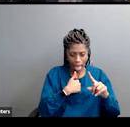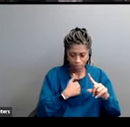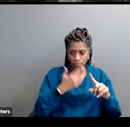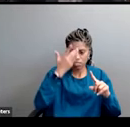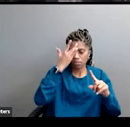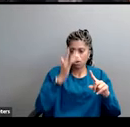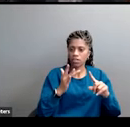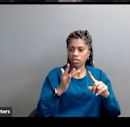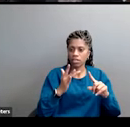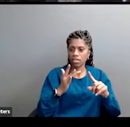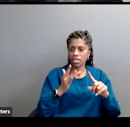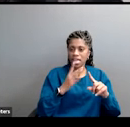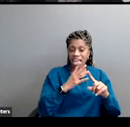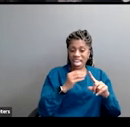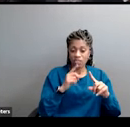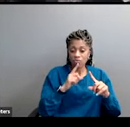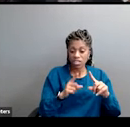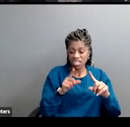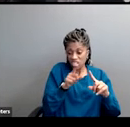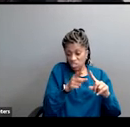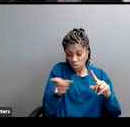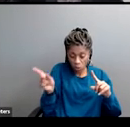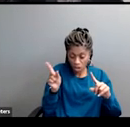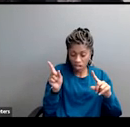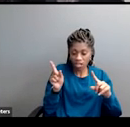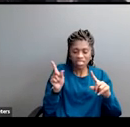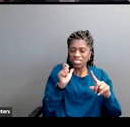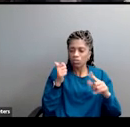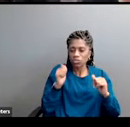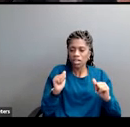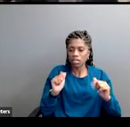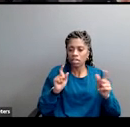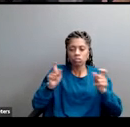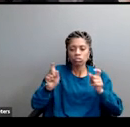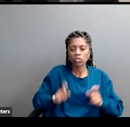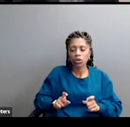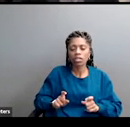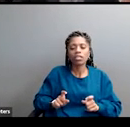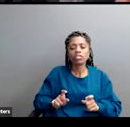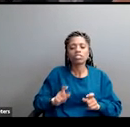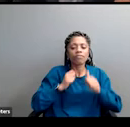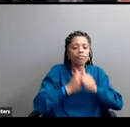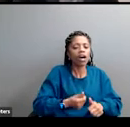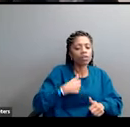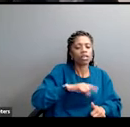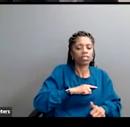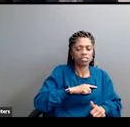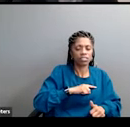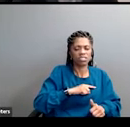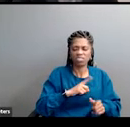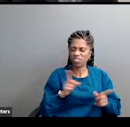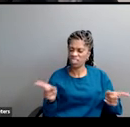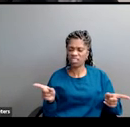that the rest of us would be better off emulating them rather than trying to regulate the marketplace. Those two groups are about one